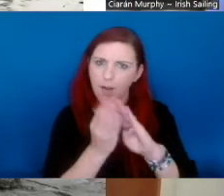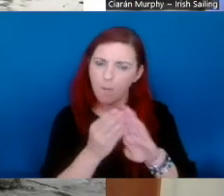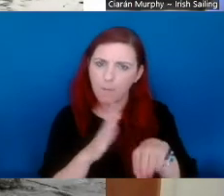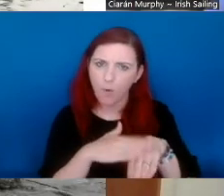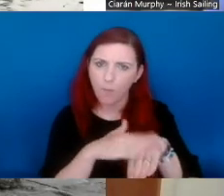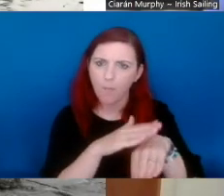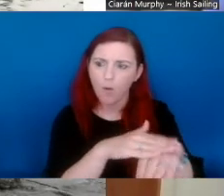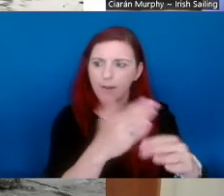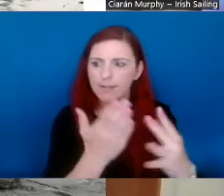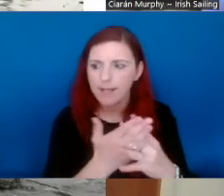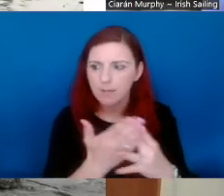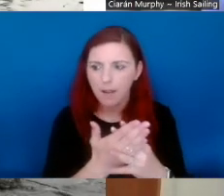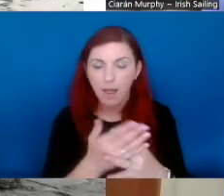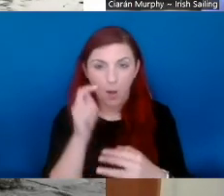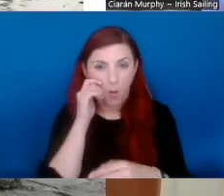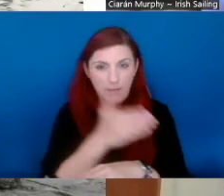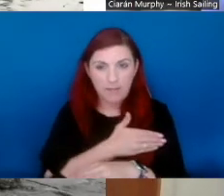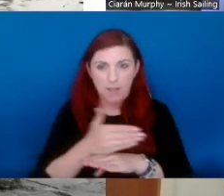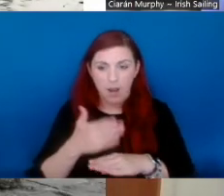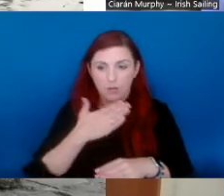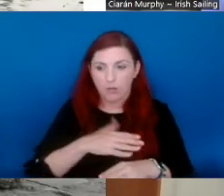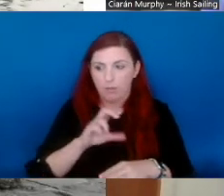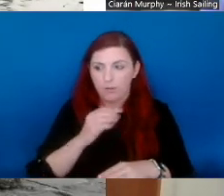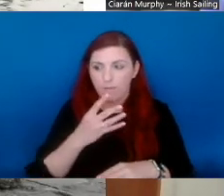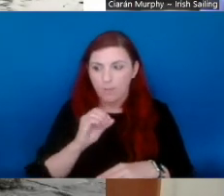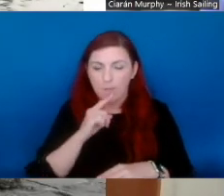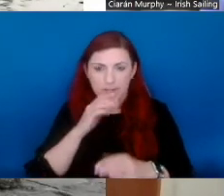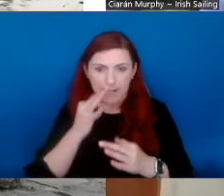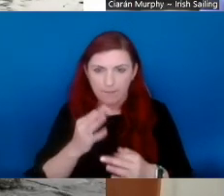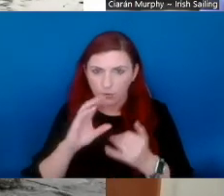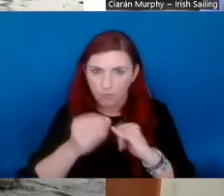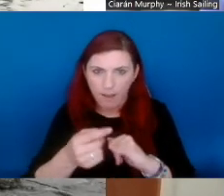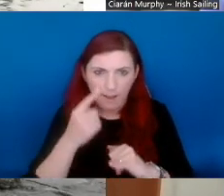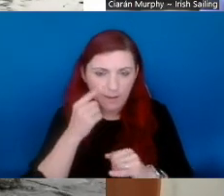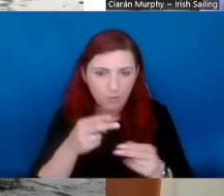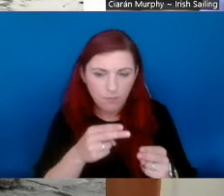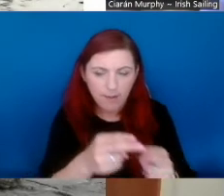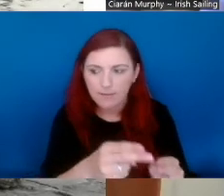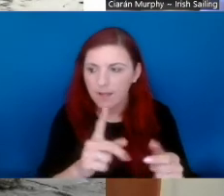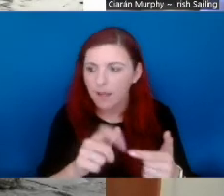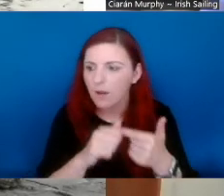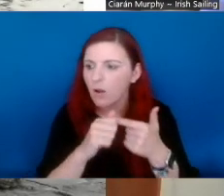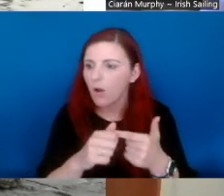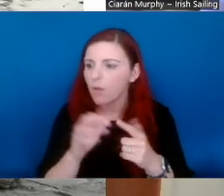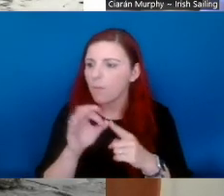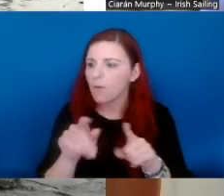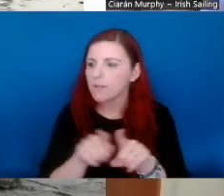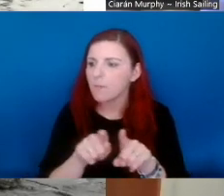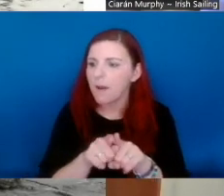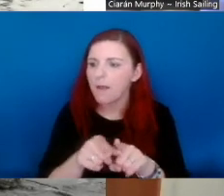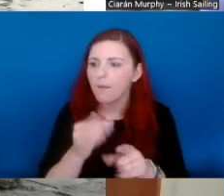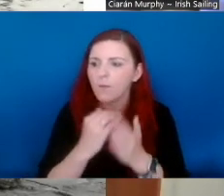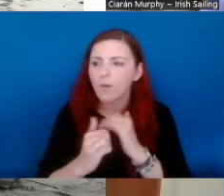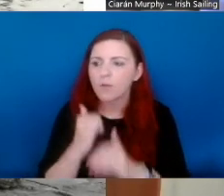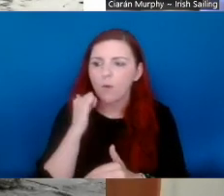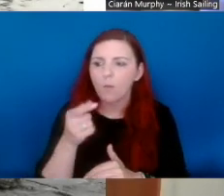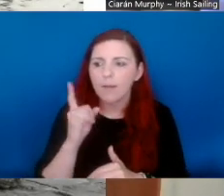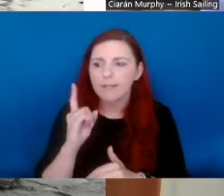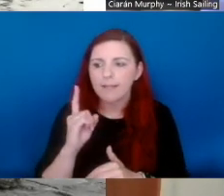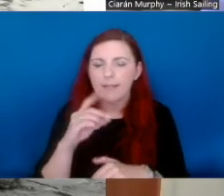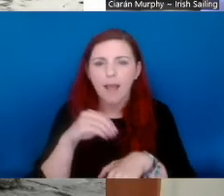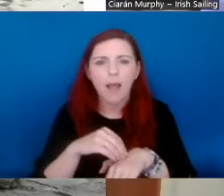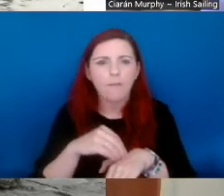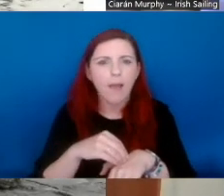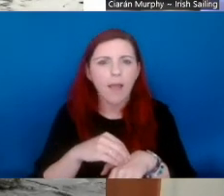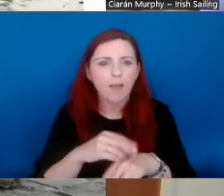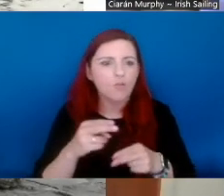I think a lot of the trails are accessible already. Maybe not 100% the complete trail accessible, but a lot of trails are even, you know, the starts of trails